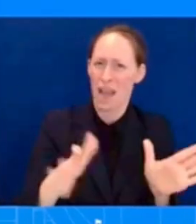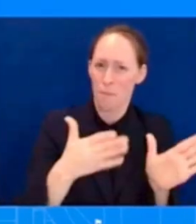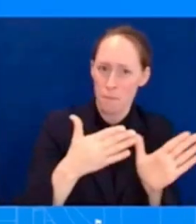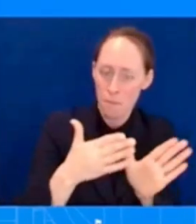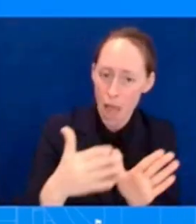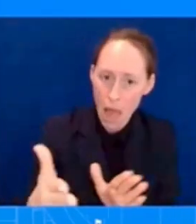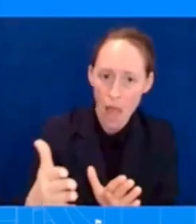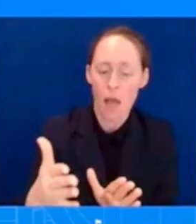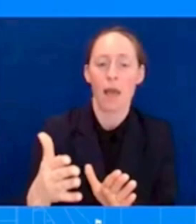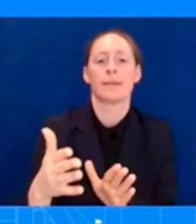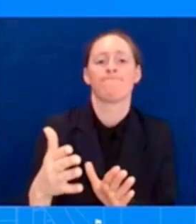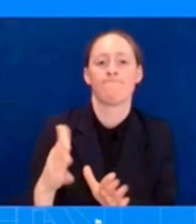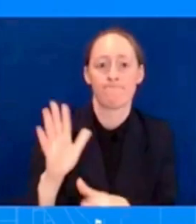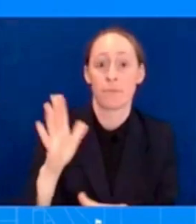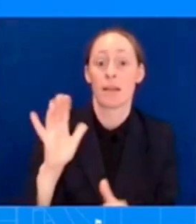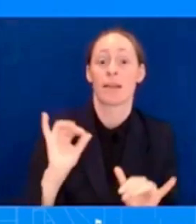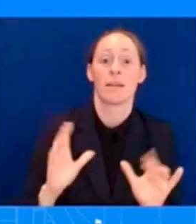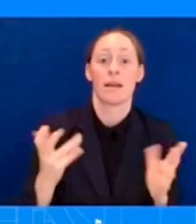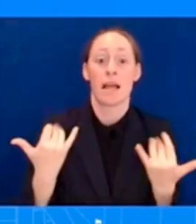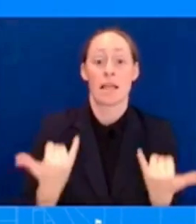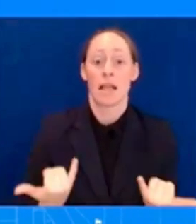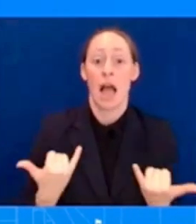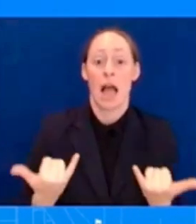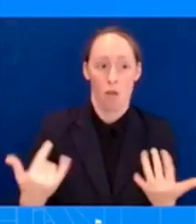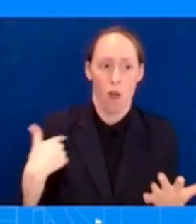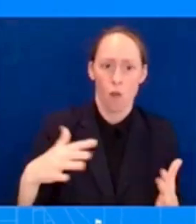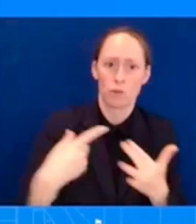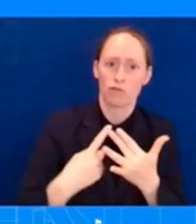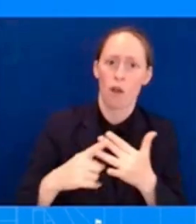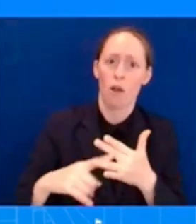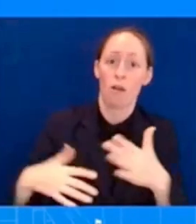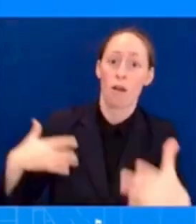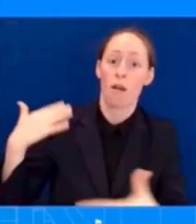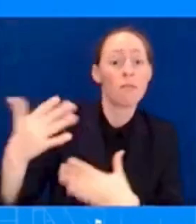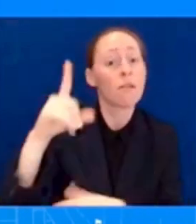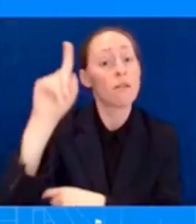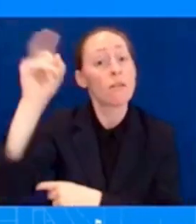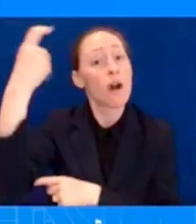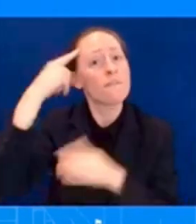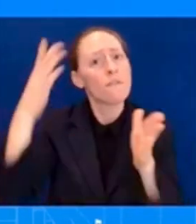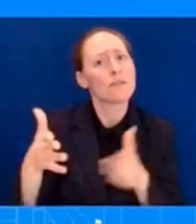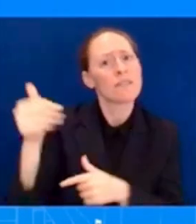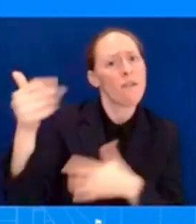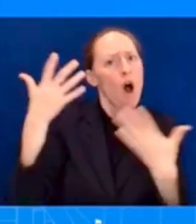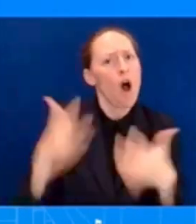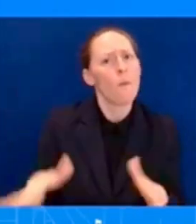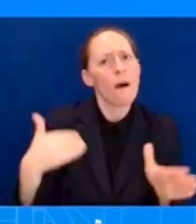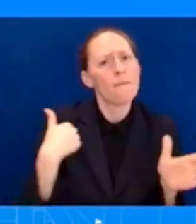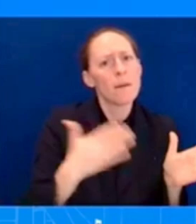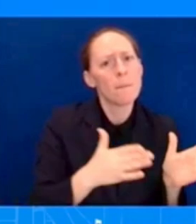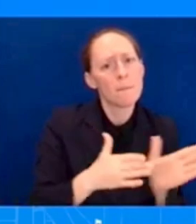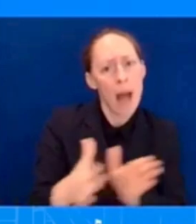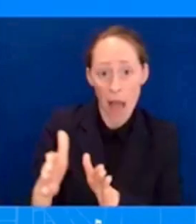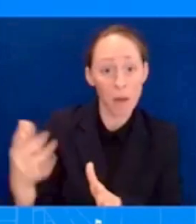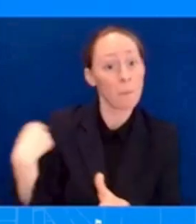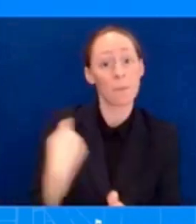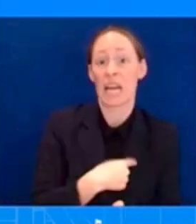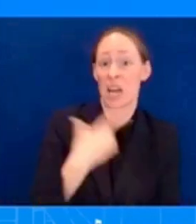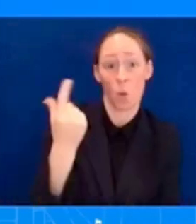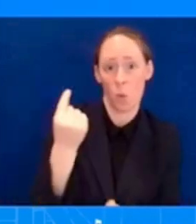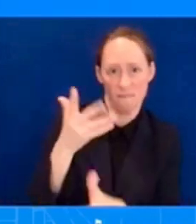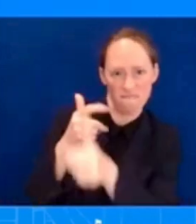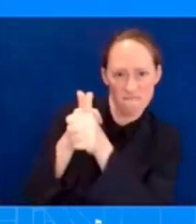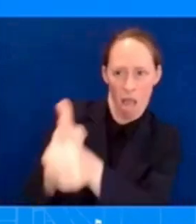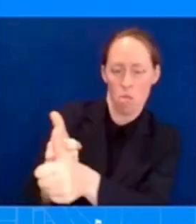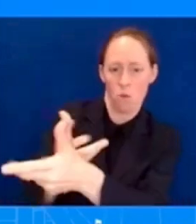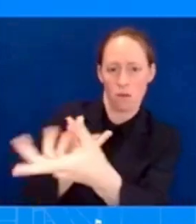already had plans in place on where he wanted to expand housing options and we can combine that with one with our federal programs to